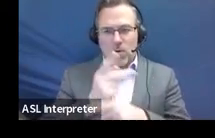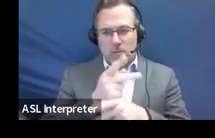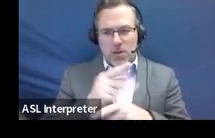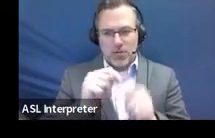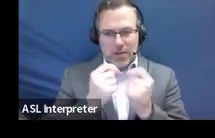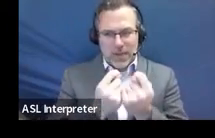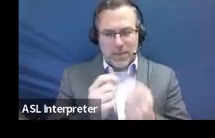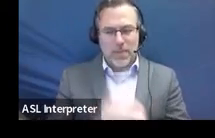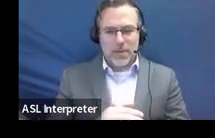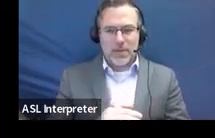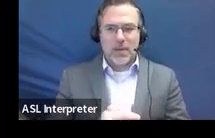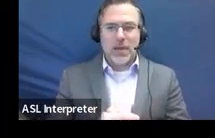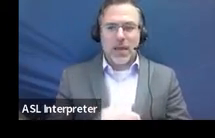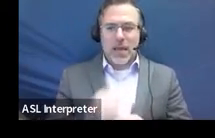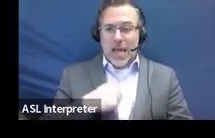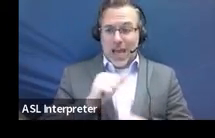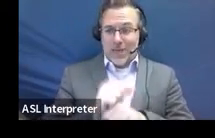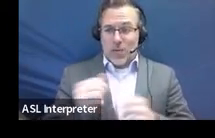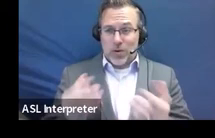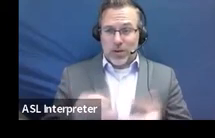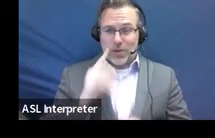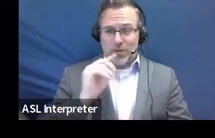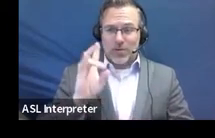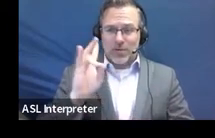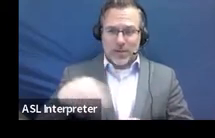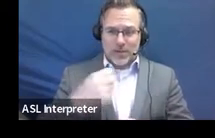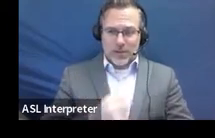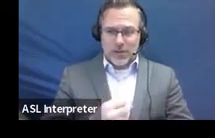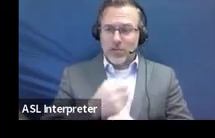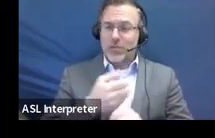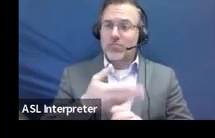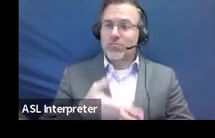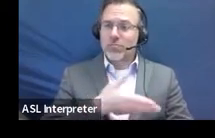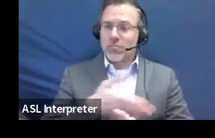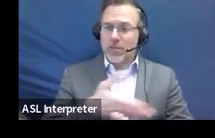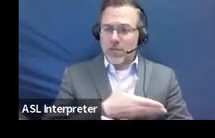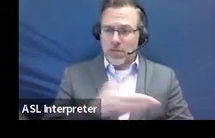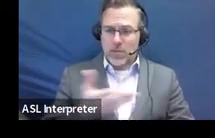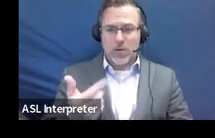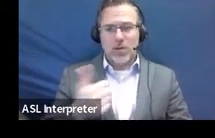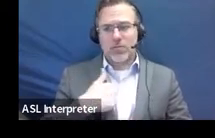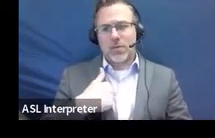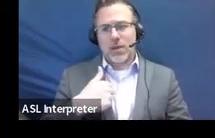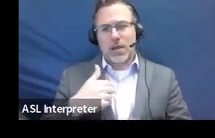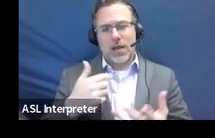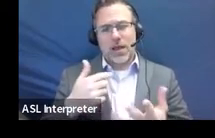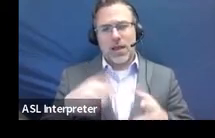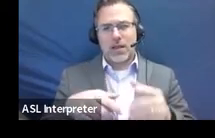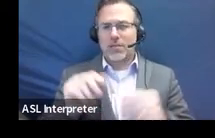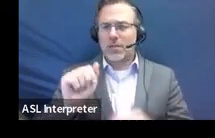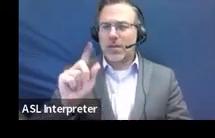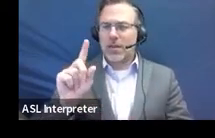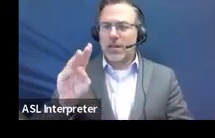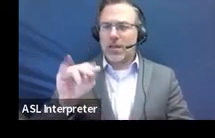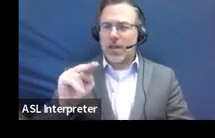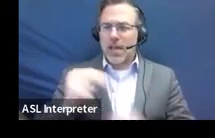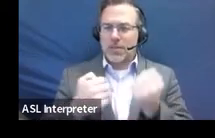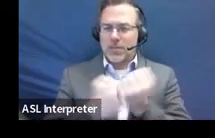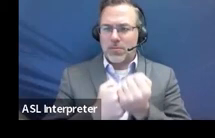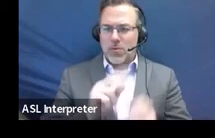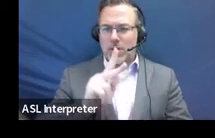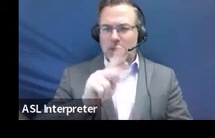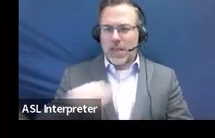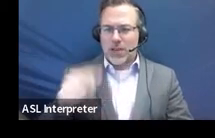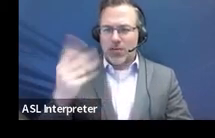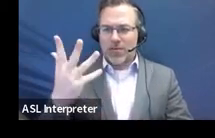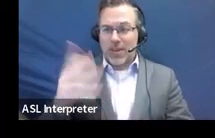DOE for seven years now. And, um, prior to that, I was admin support at a K-5 elementary school for